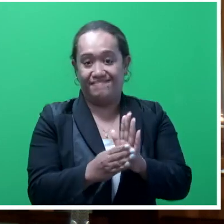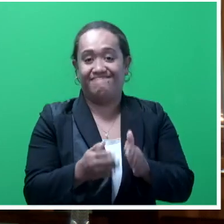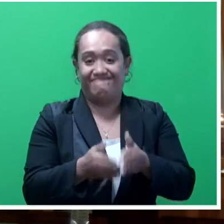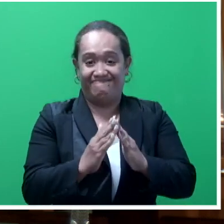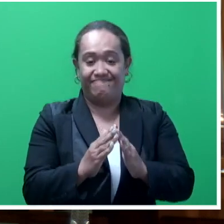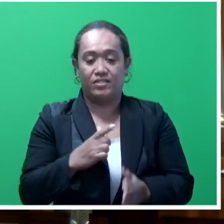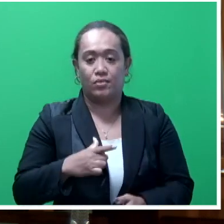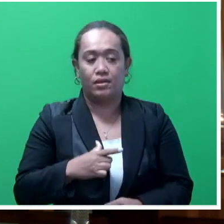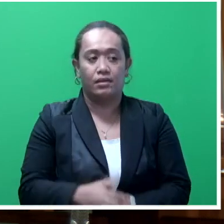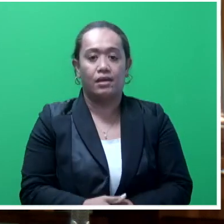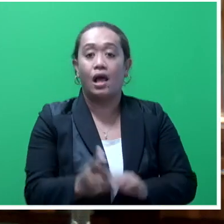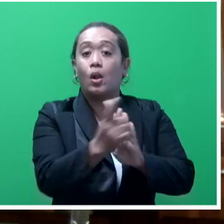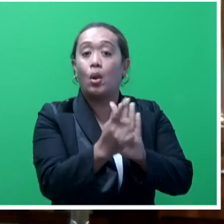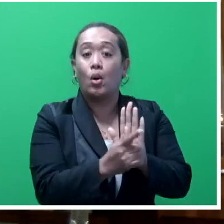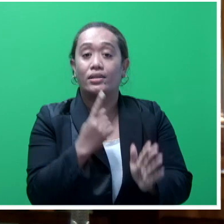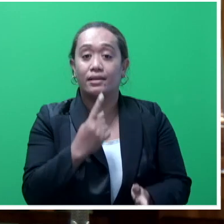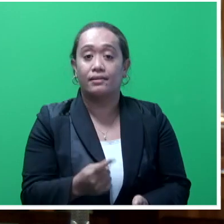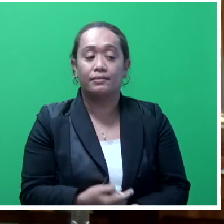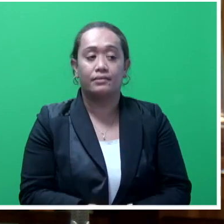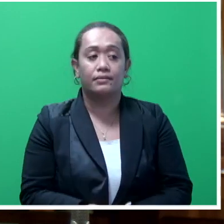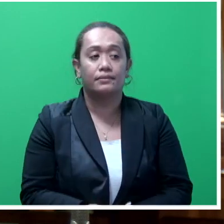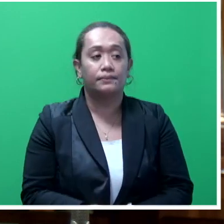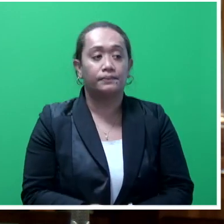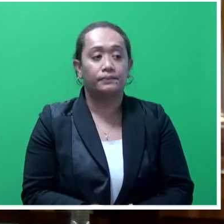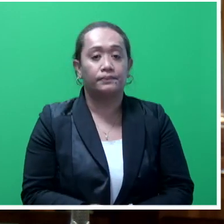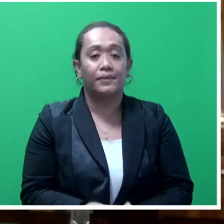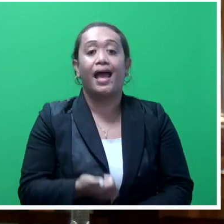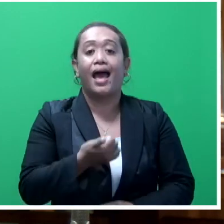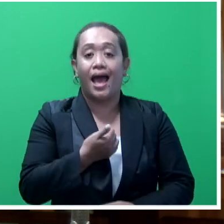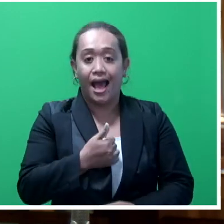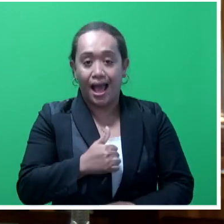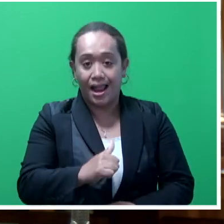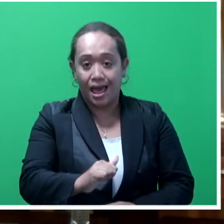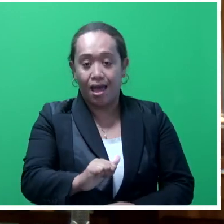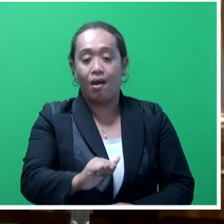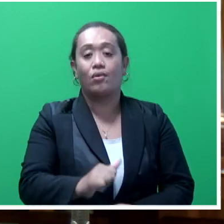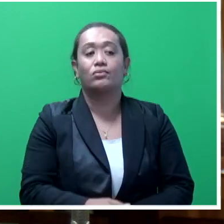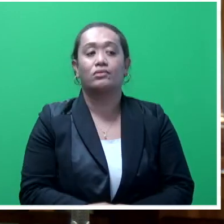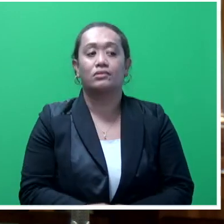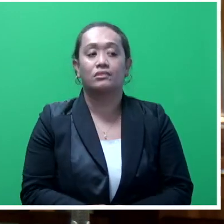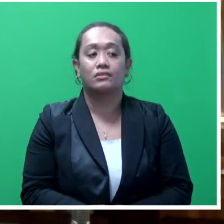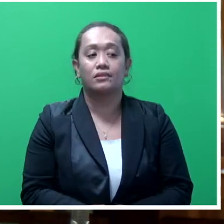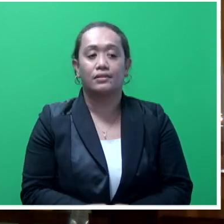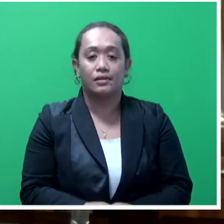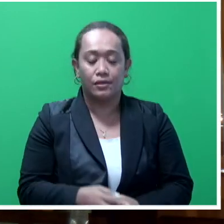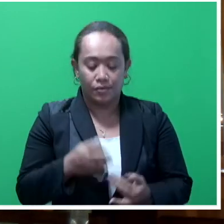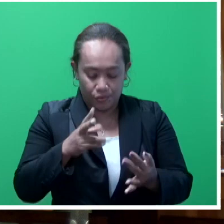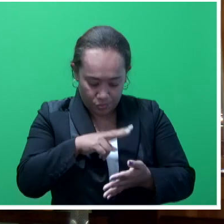specifically, Mr Speaker, sir, allows or states, as I've got the law here,